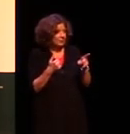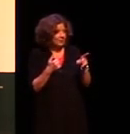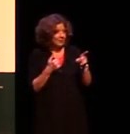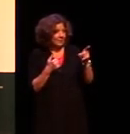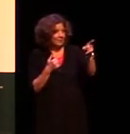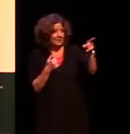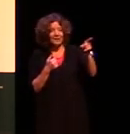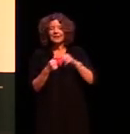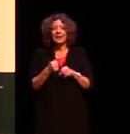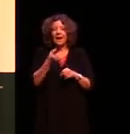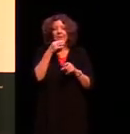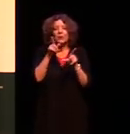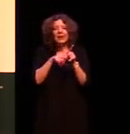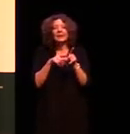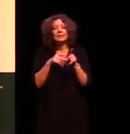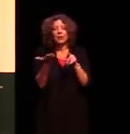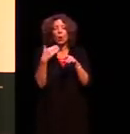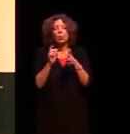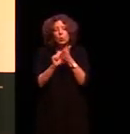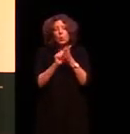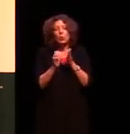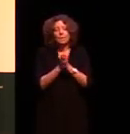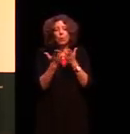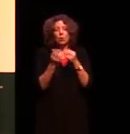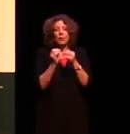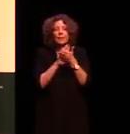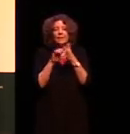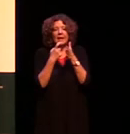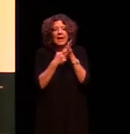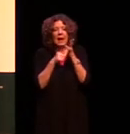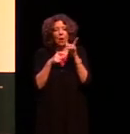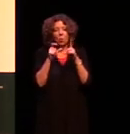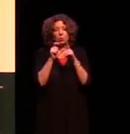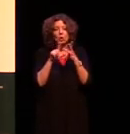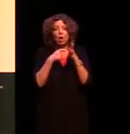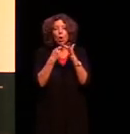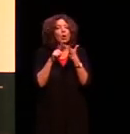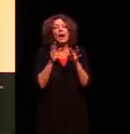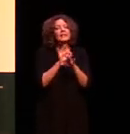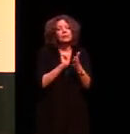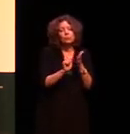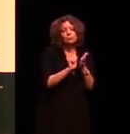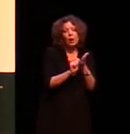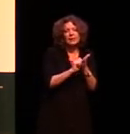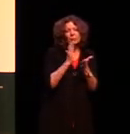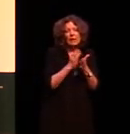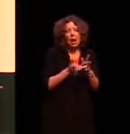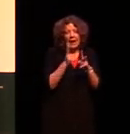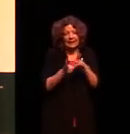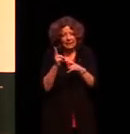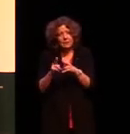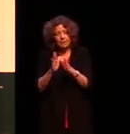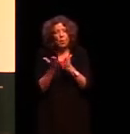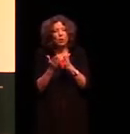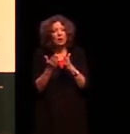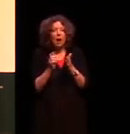Harold Koch yes and oh I edited it I didn't write the book I wrote some bits of it and other people wrote other